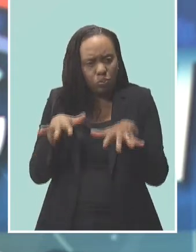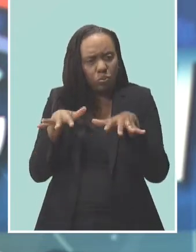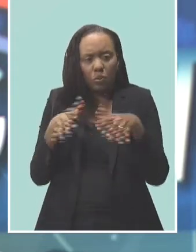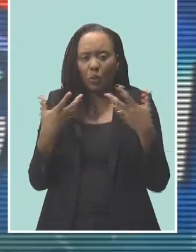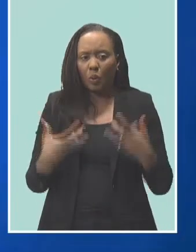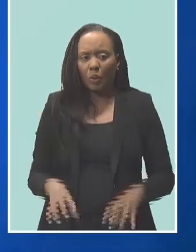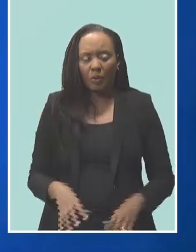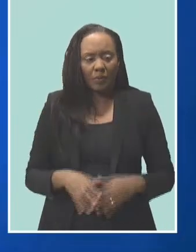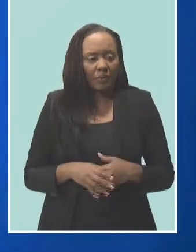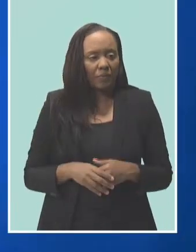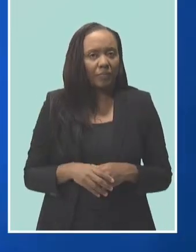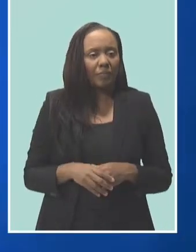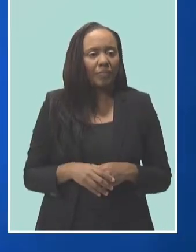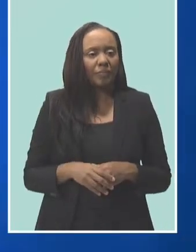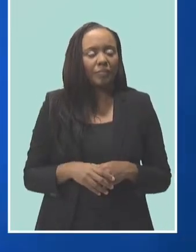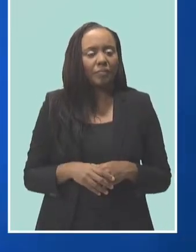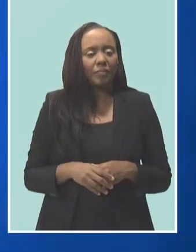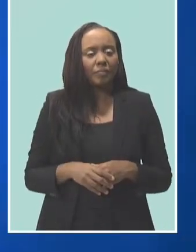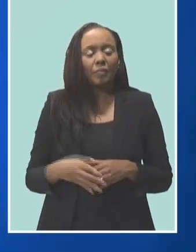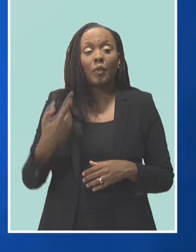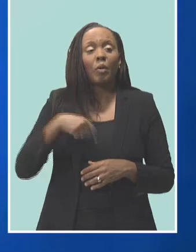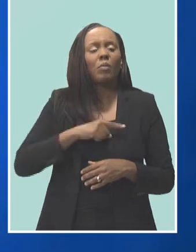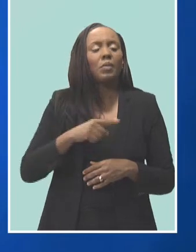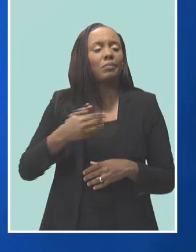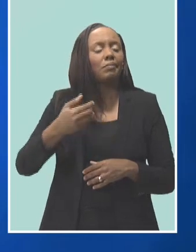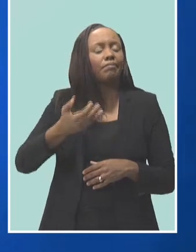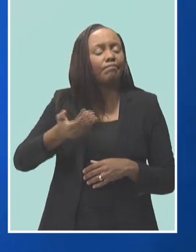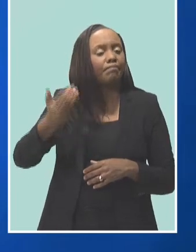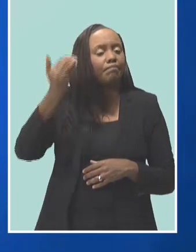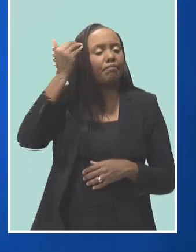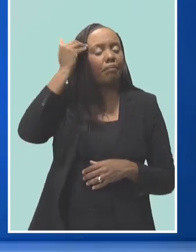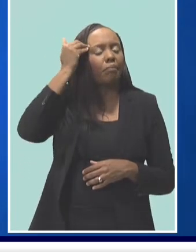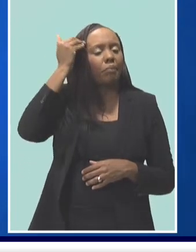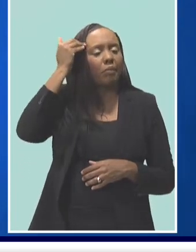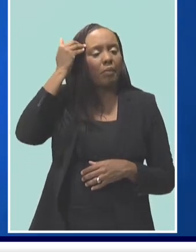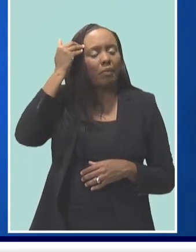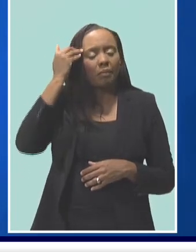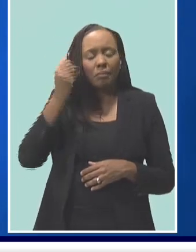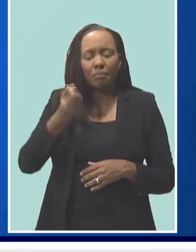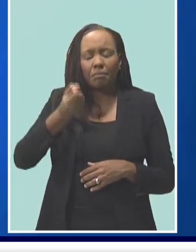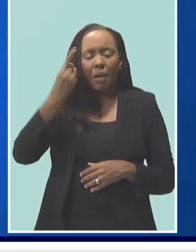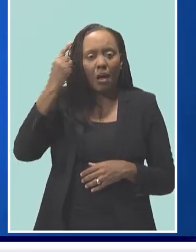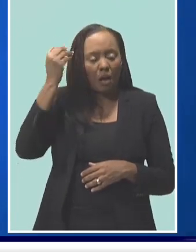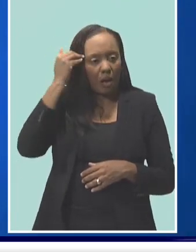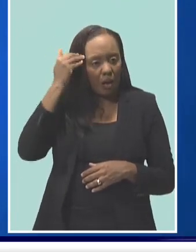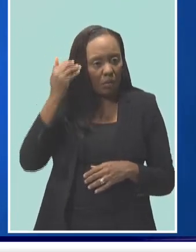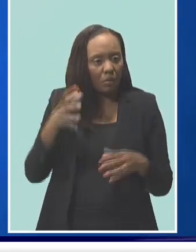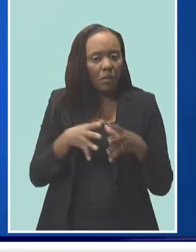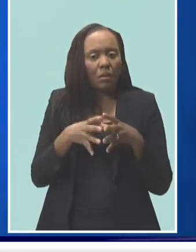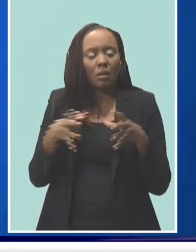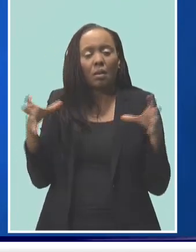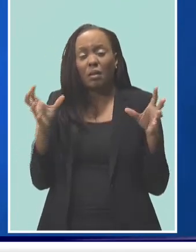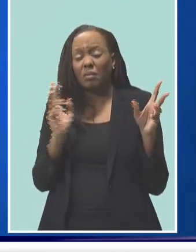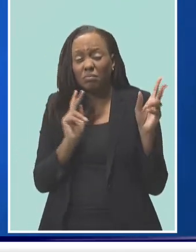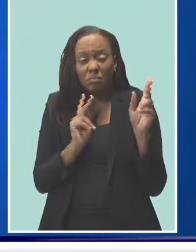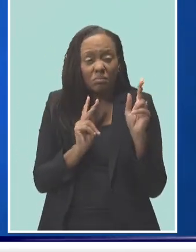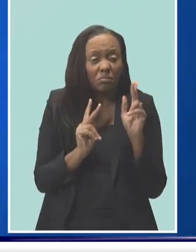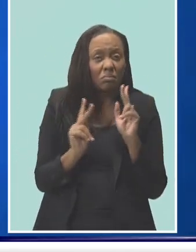We are, of course, fully aware that a lot of people are under severe